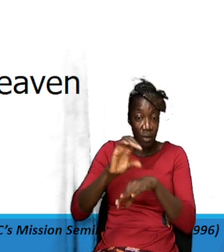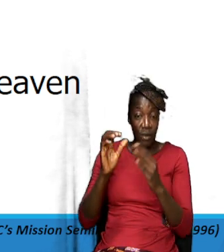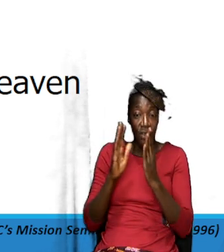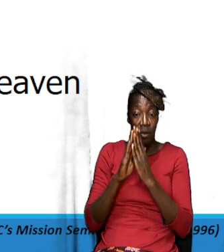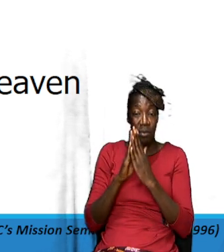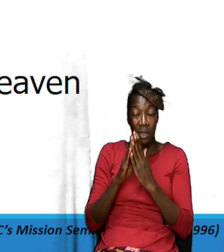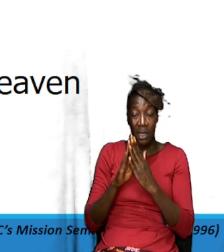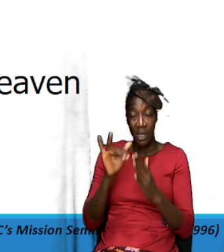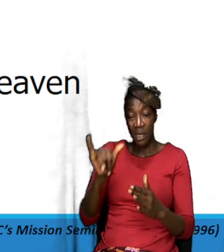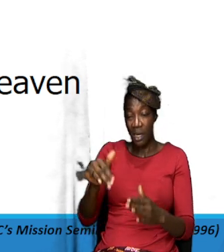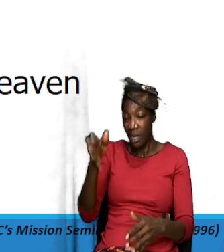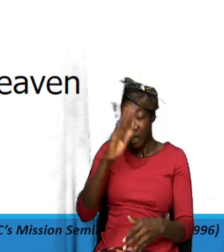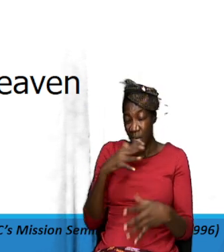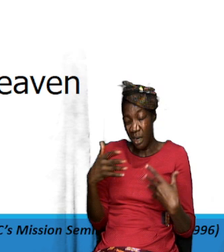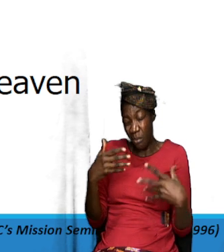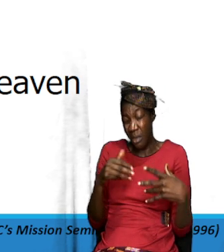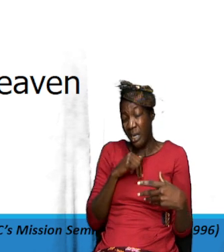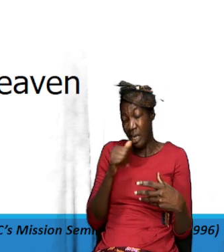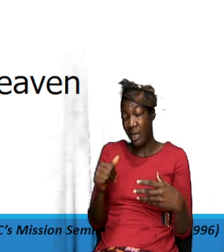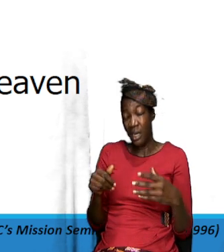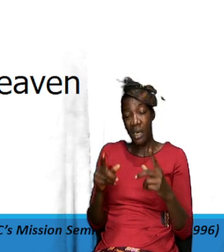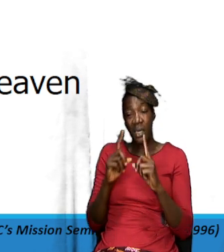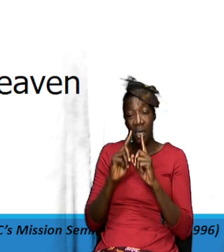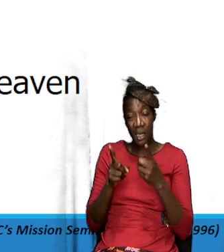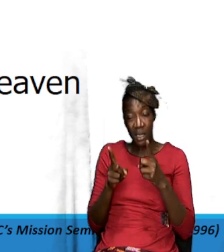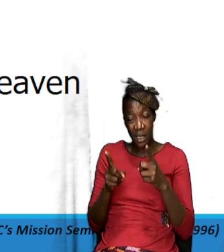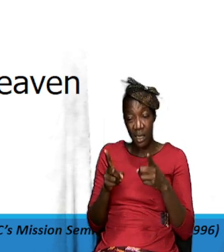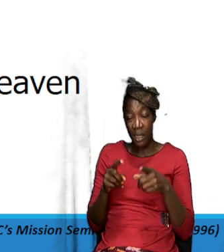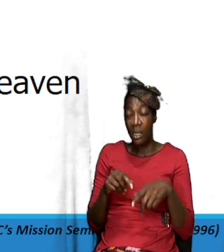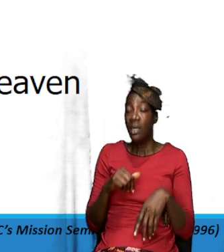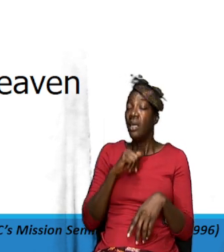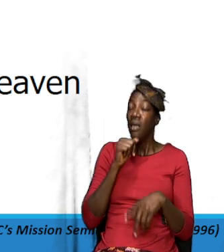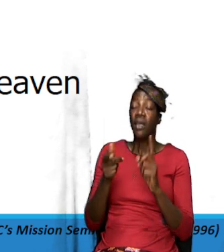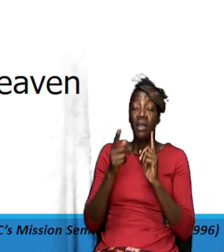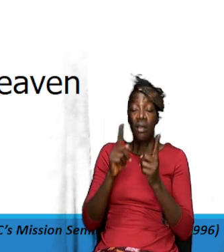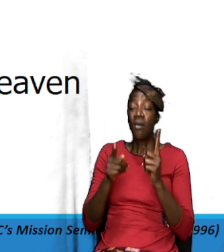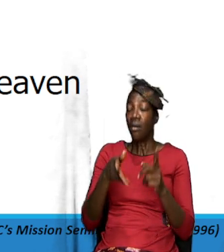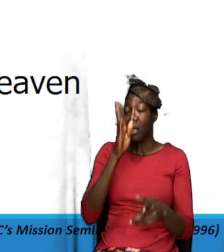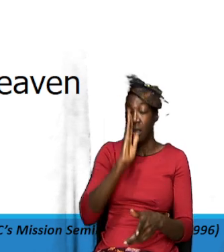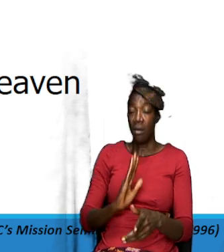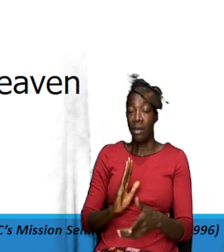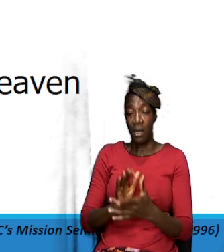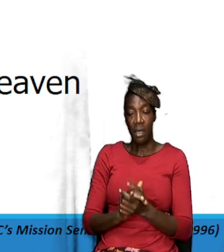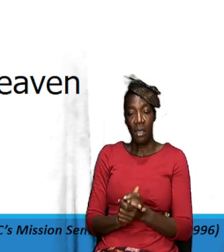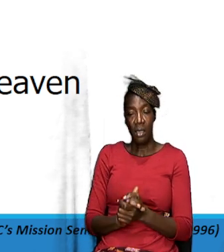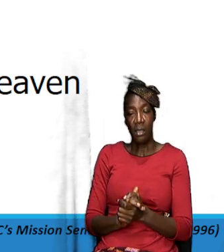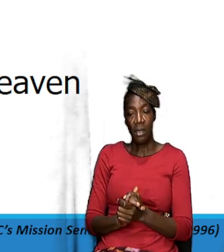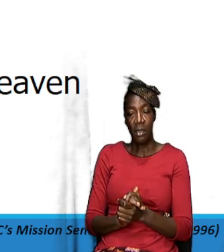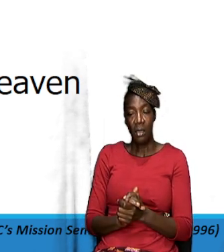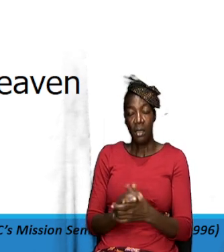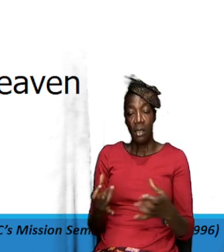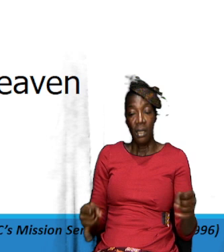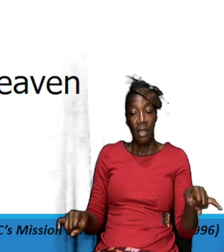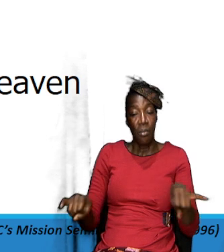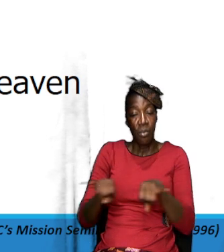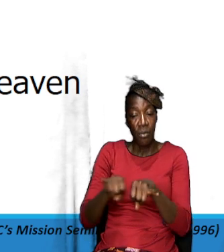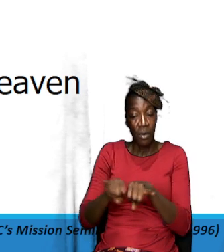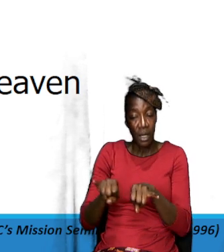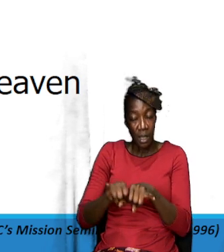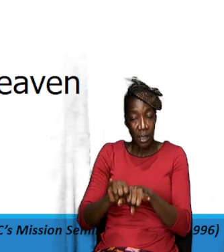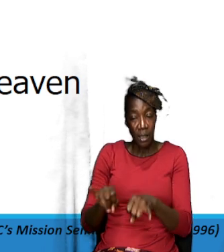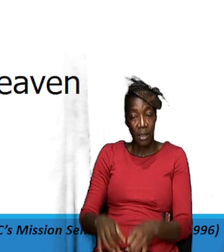God may not answer us because we're not addressing the thing to him you know and so it's important that we get